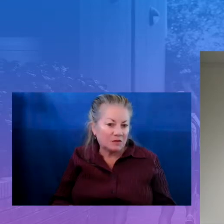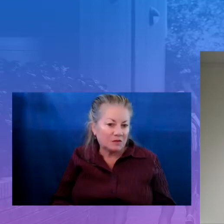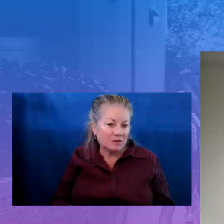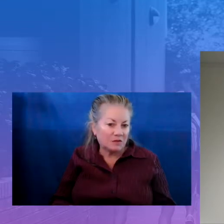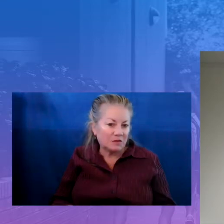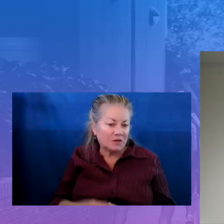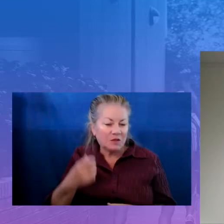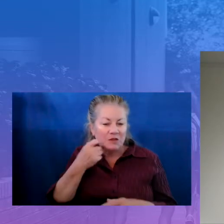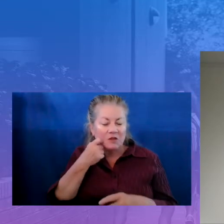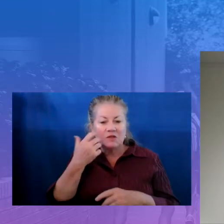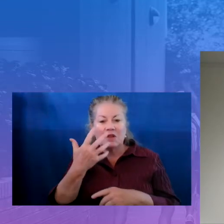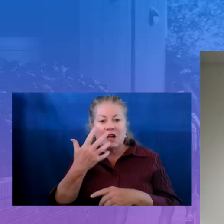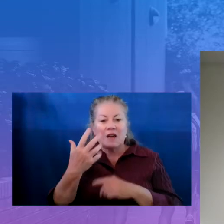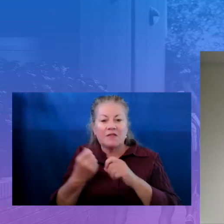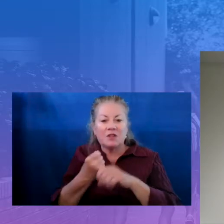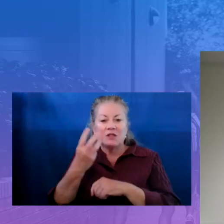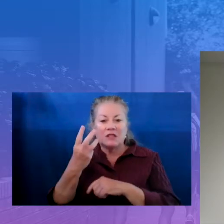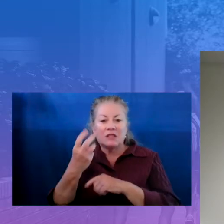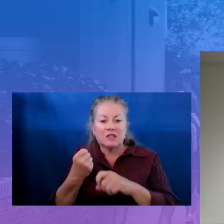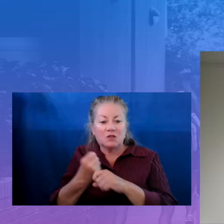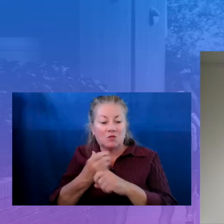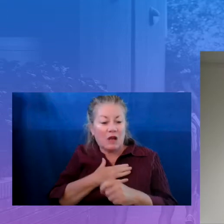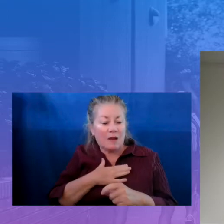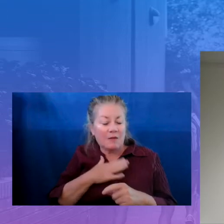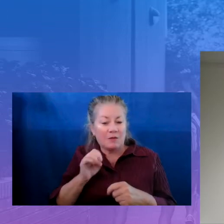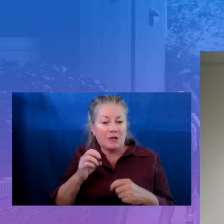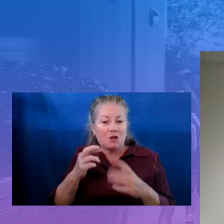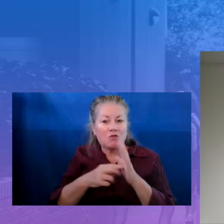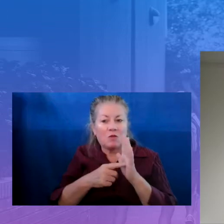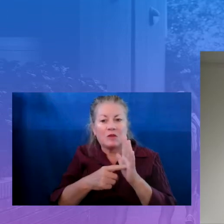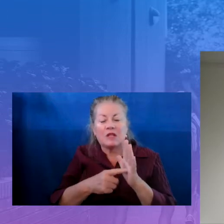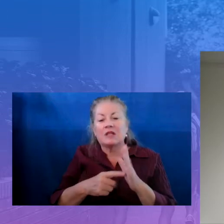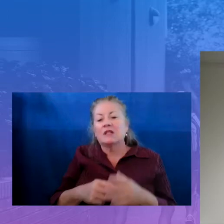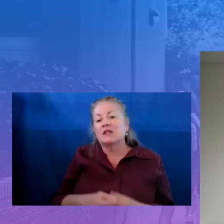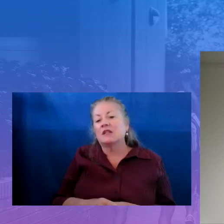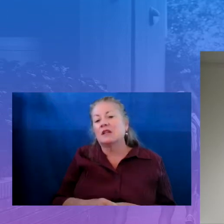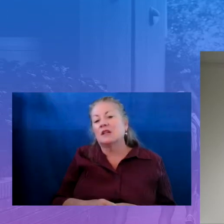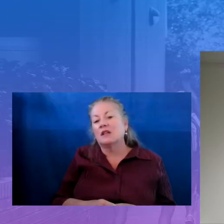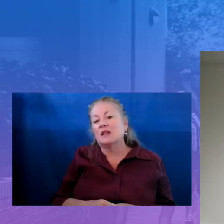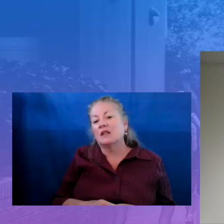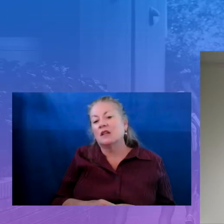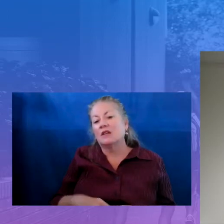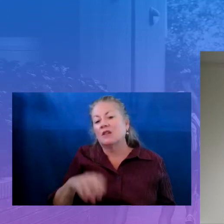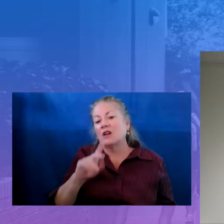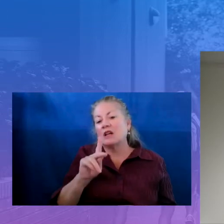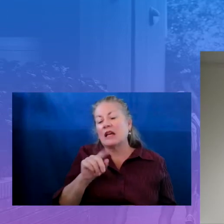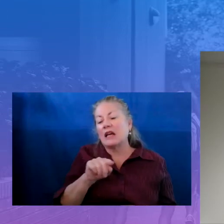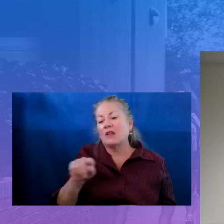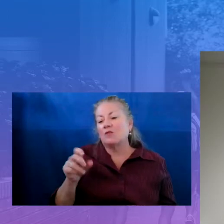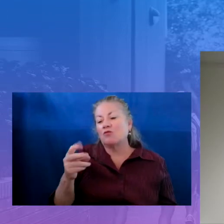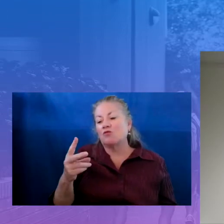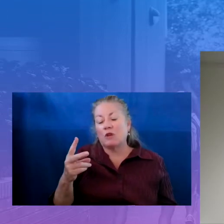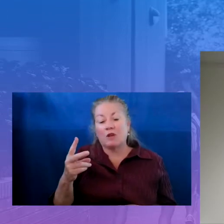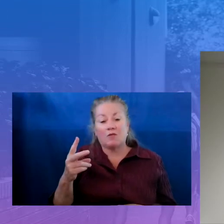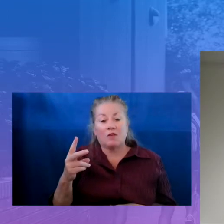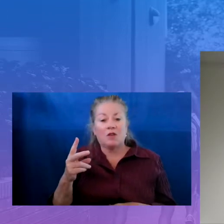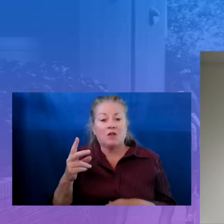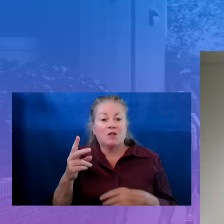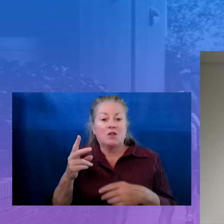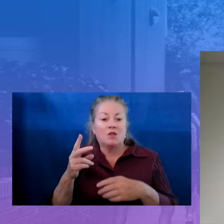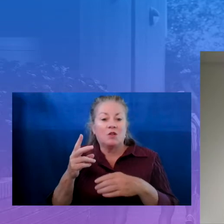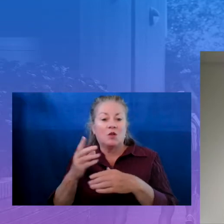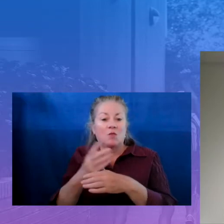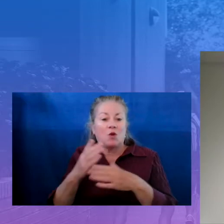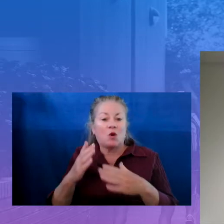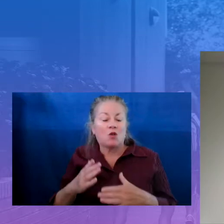representative, an arm of our K-12 partners to really coalesce around high-quality out-of-school time